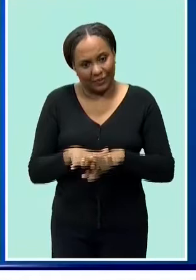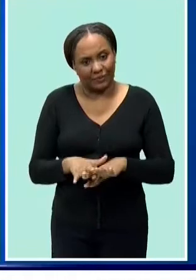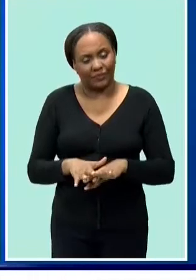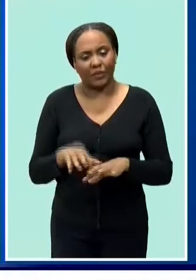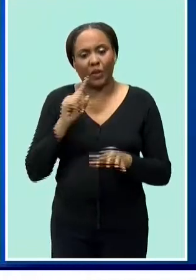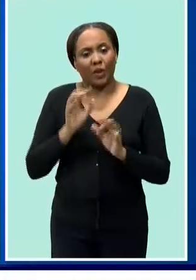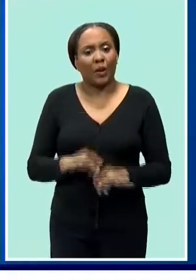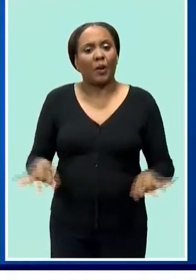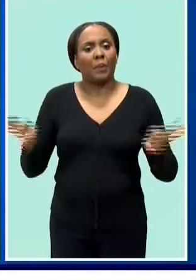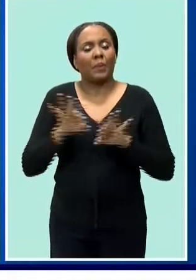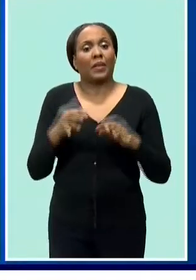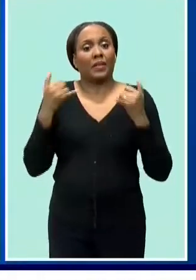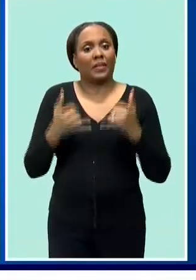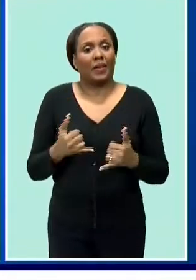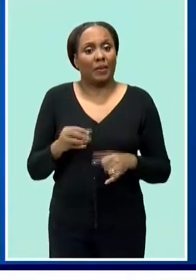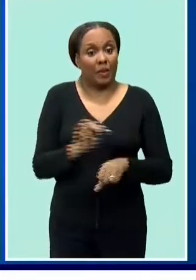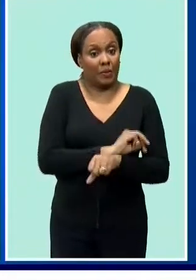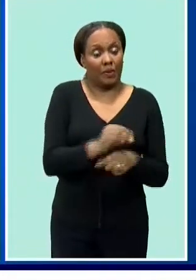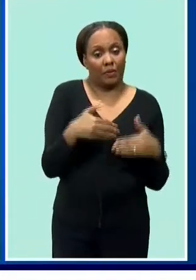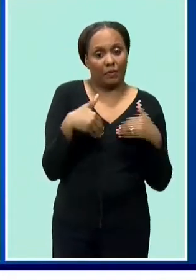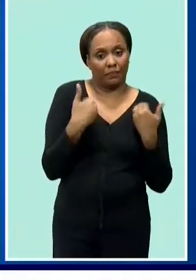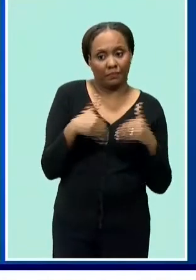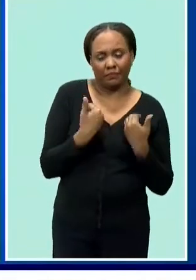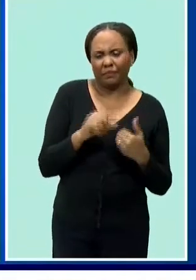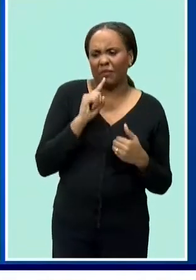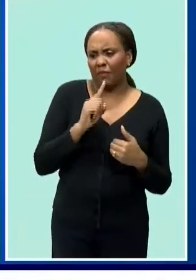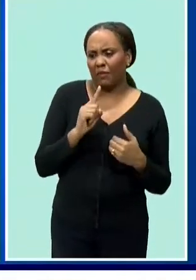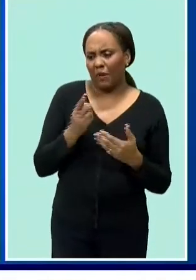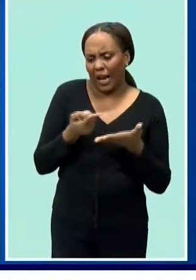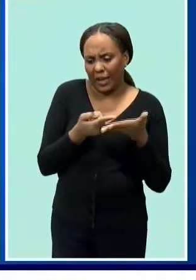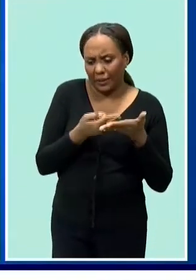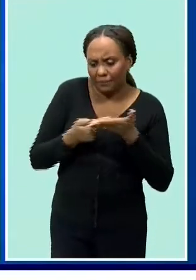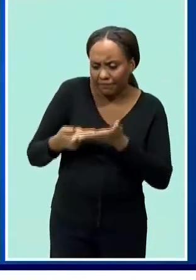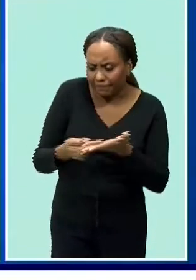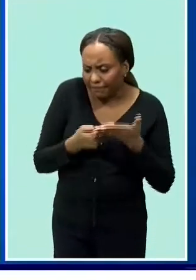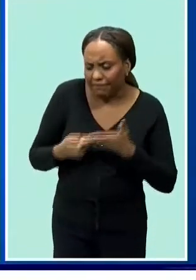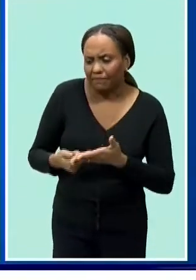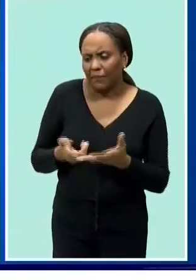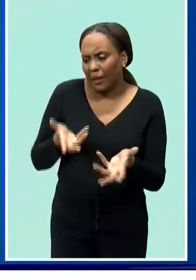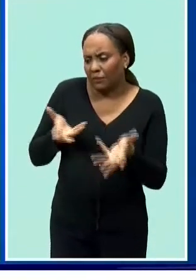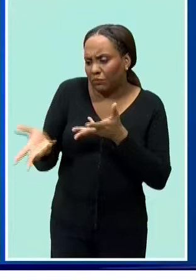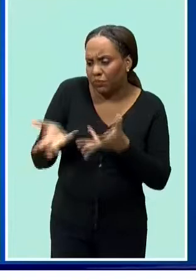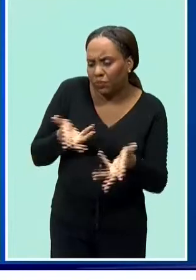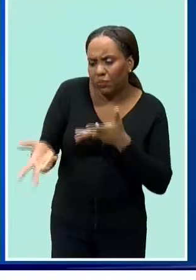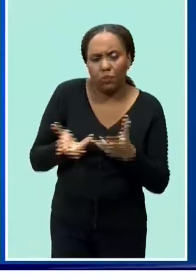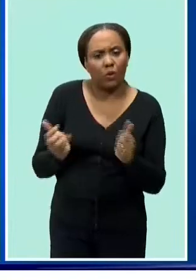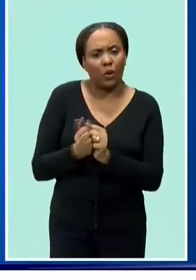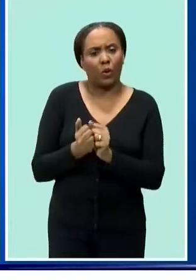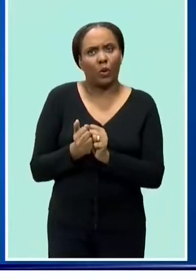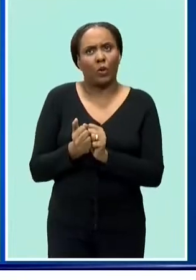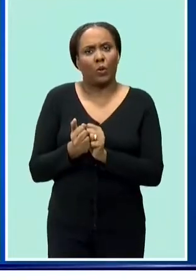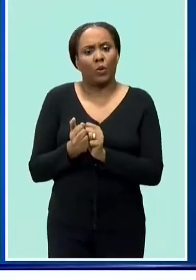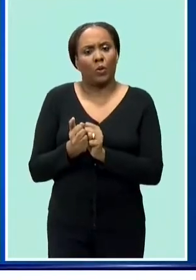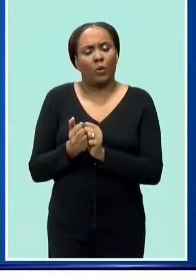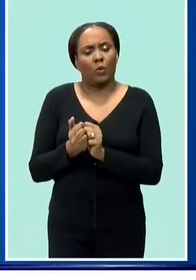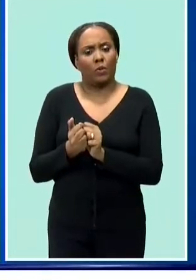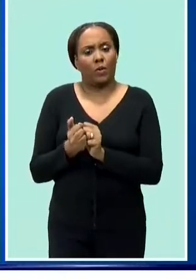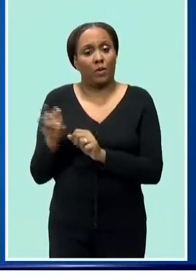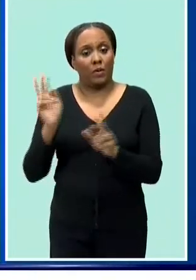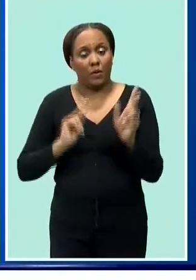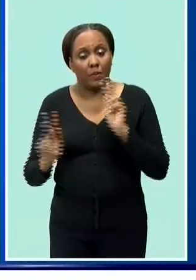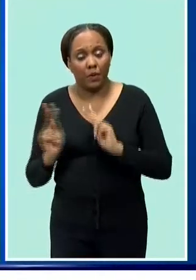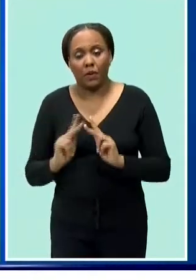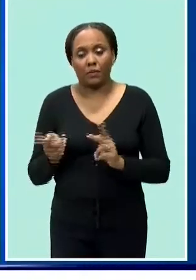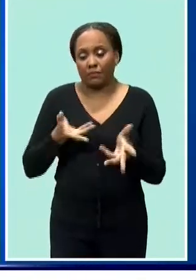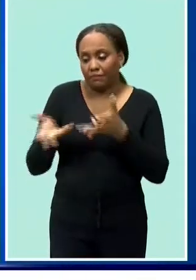time when the ministry of youth is more engaging and more dynamic almost every day every week they're pushing me to